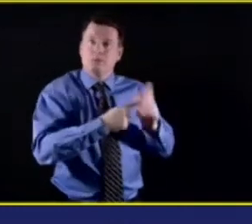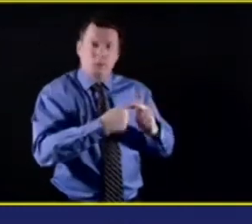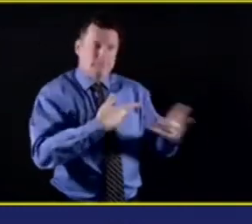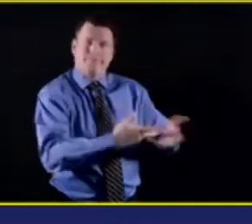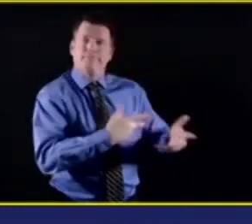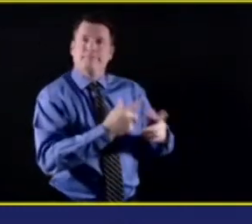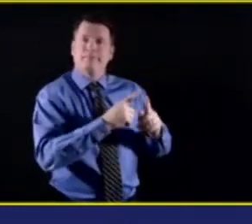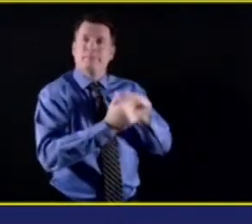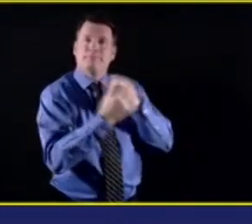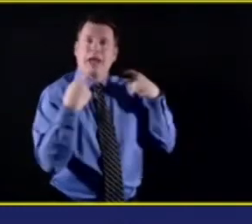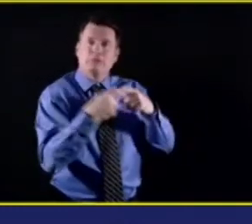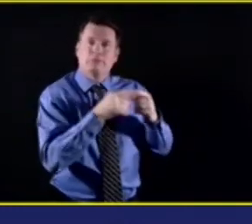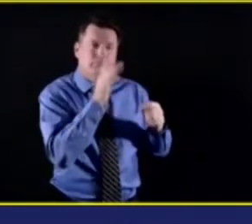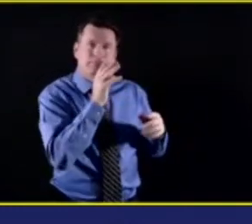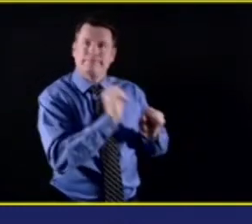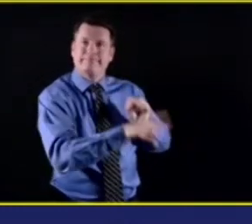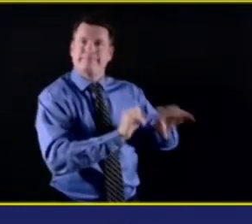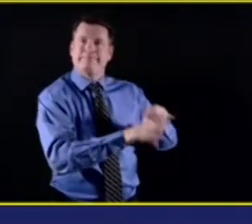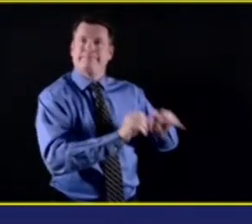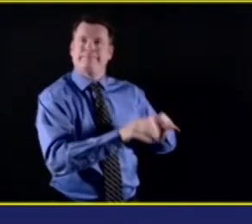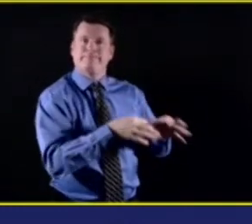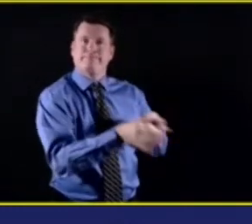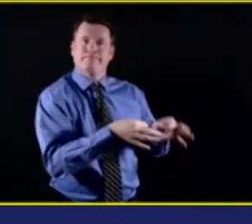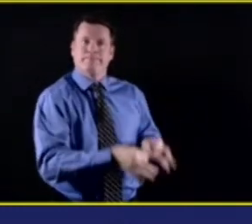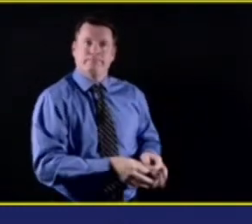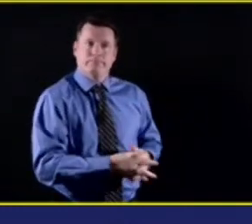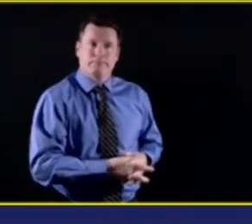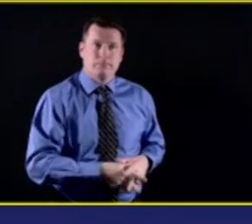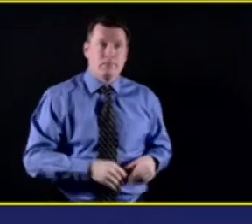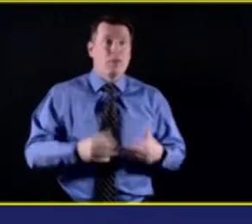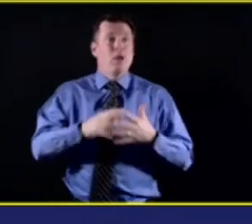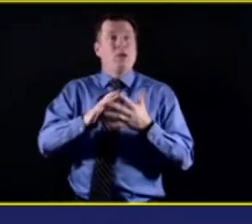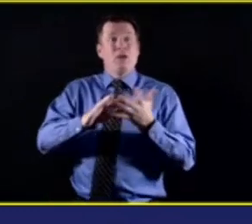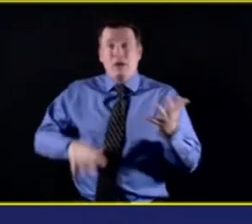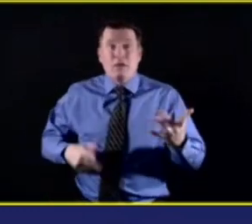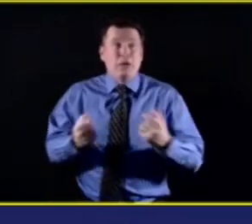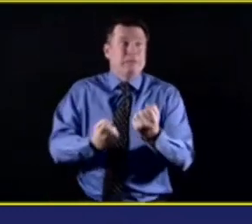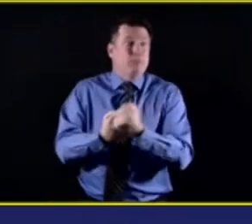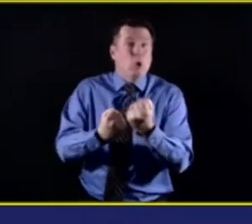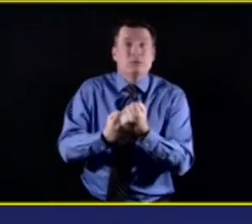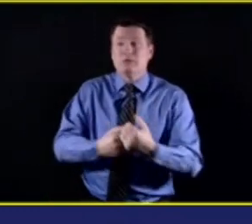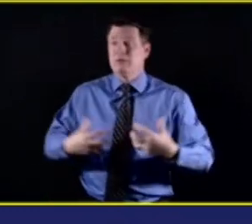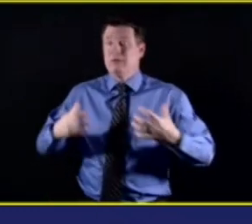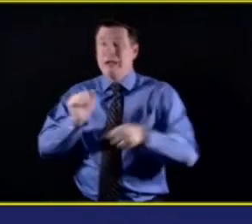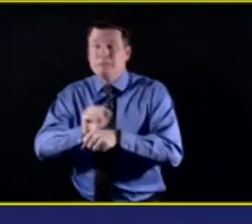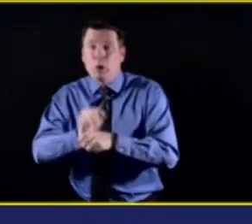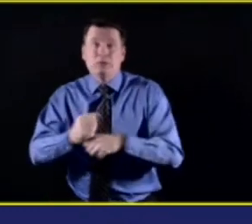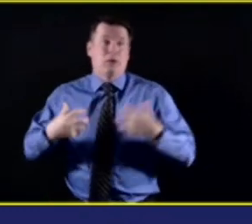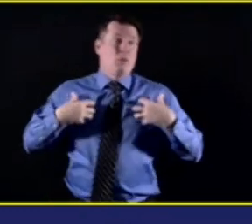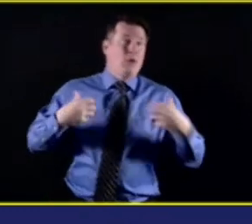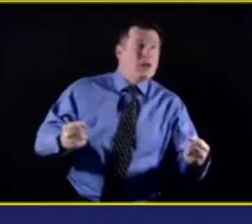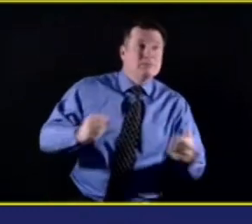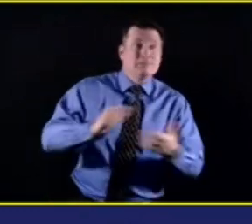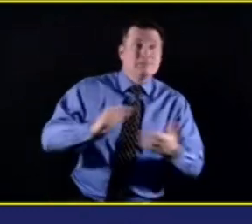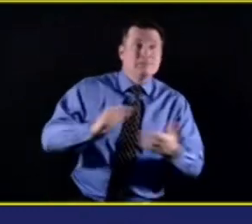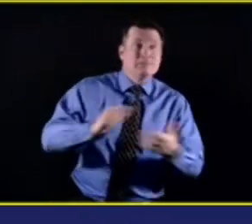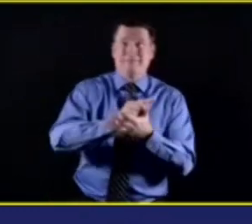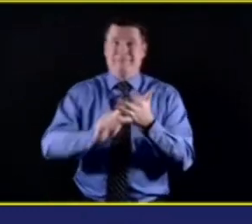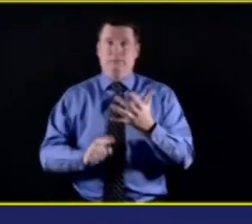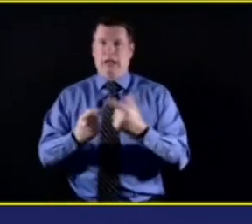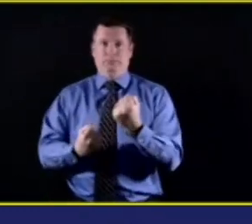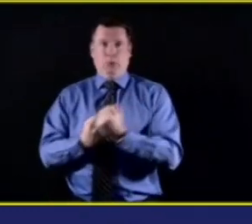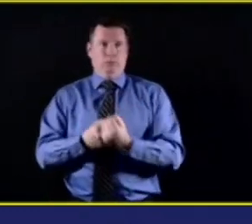employee health and well-being and support, that has been really helpful. But it's something that